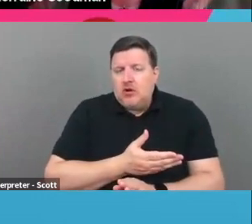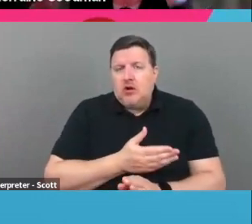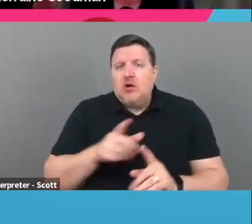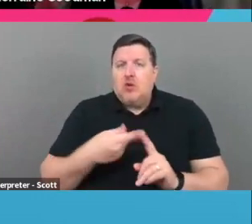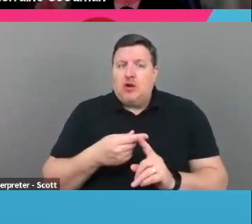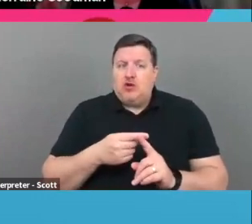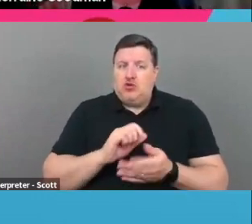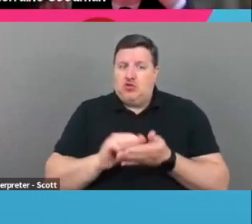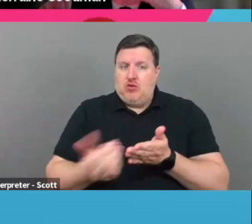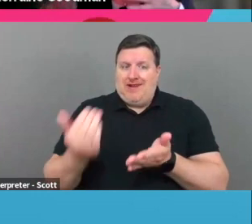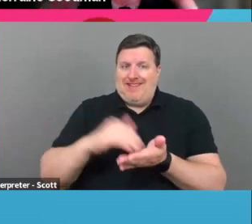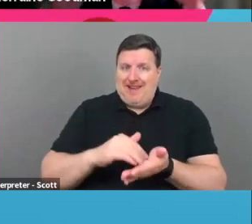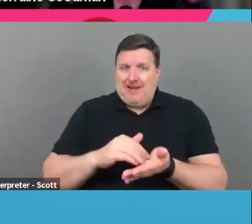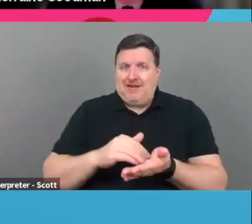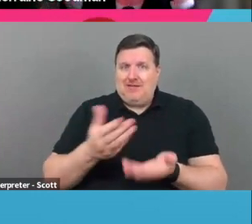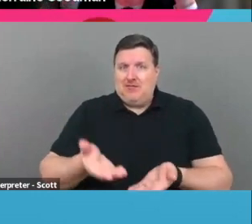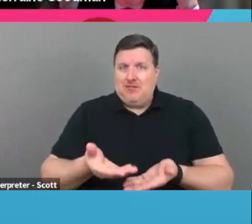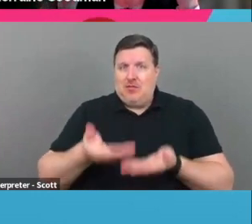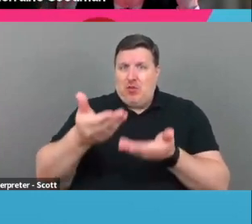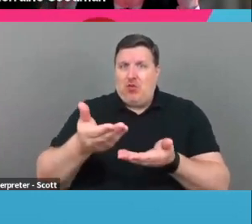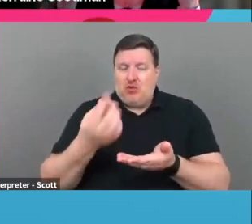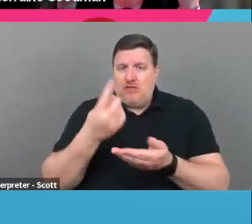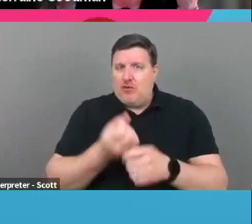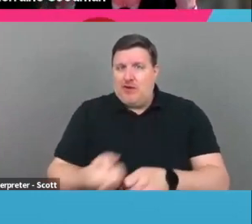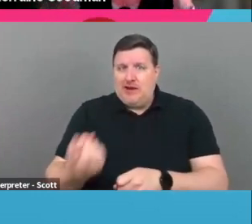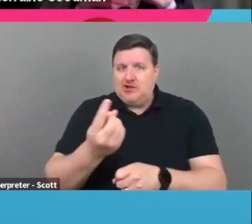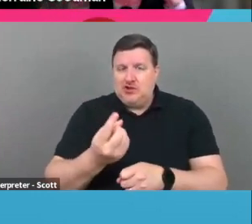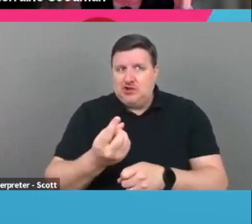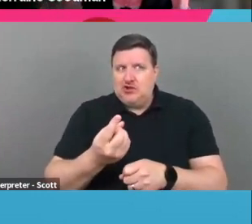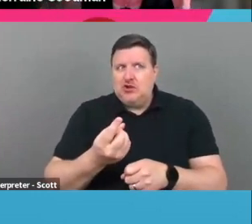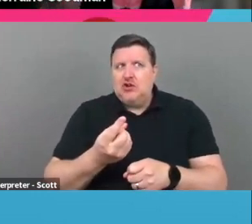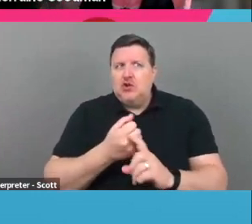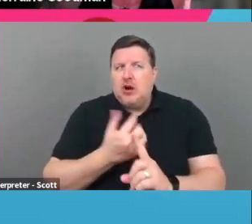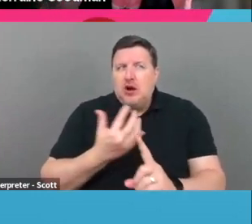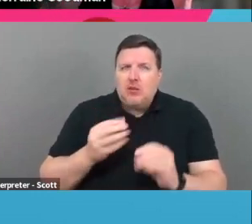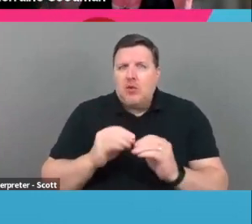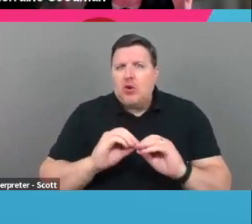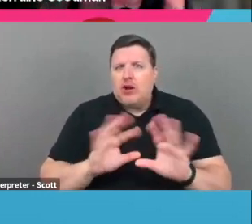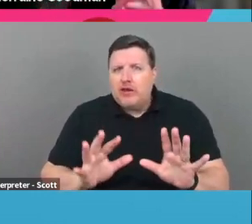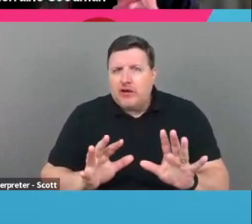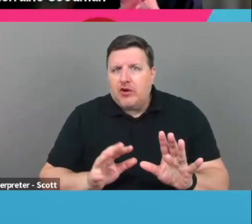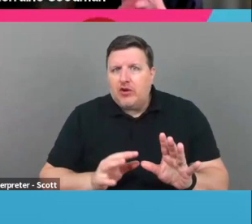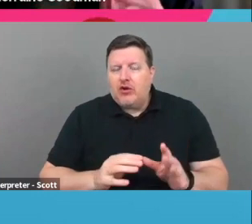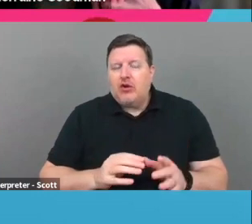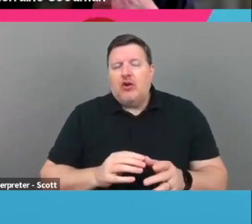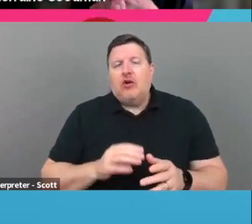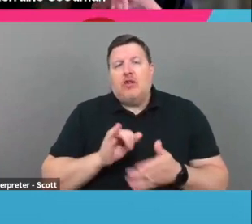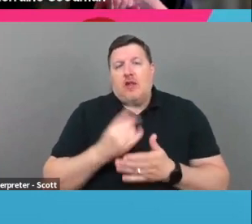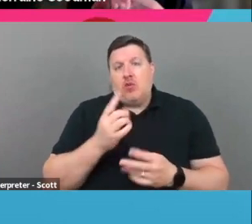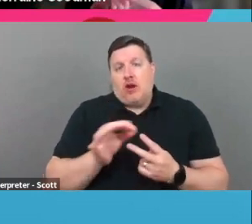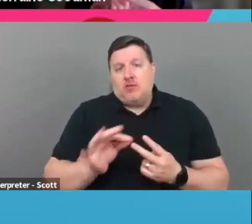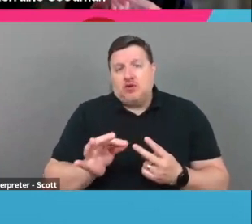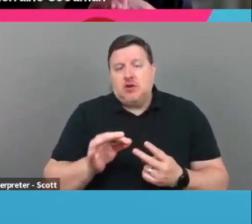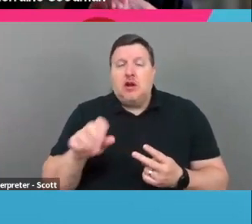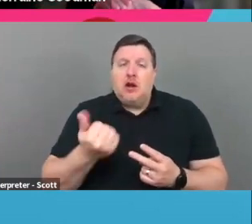rewrite, when you write your proposal the following year, you make that more clear and you figure that part out. That's one option. A